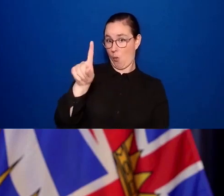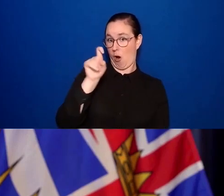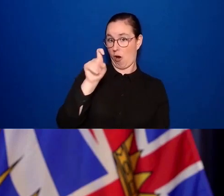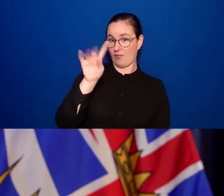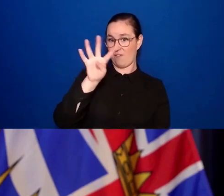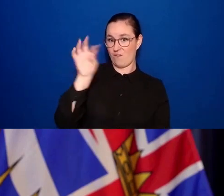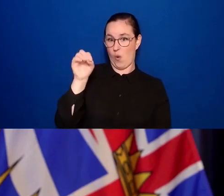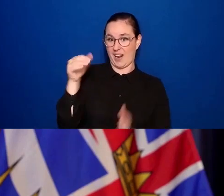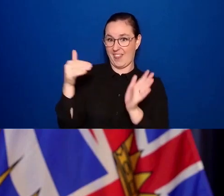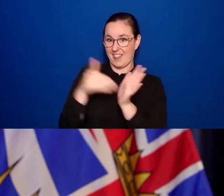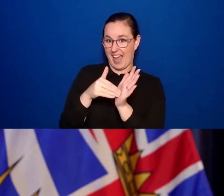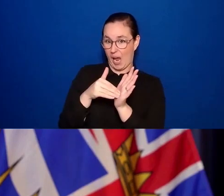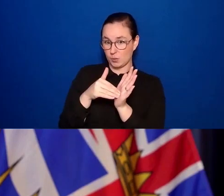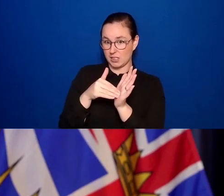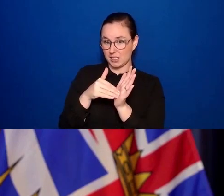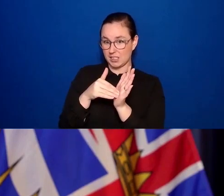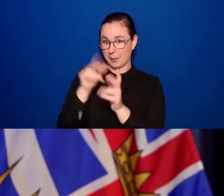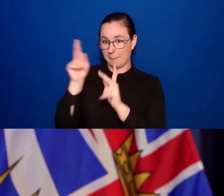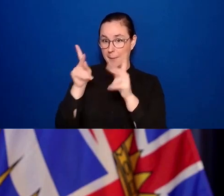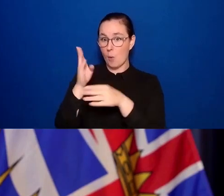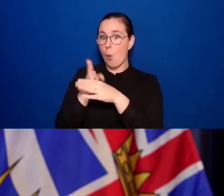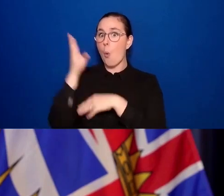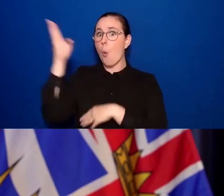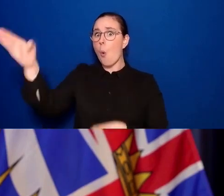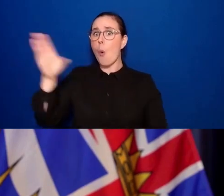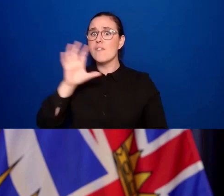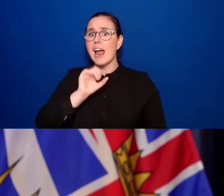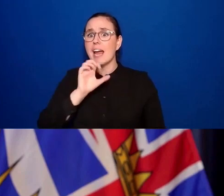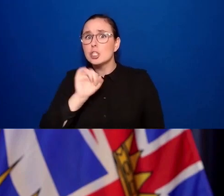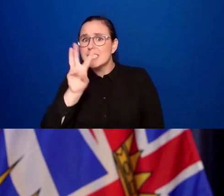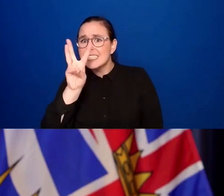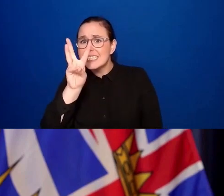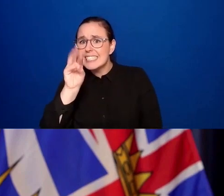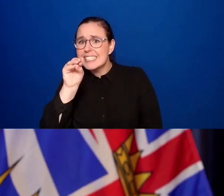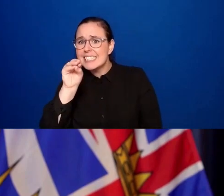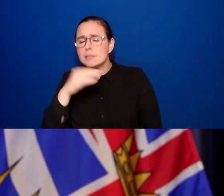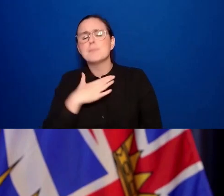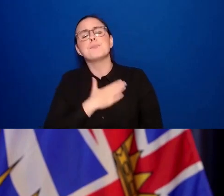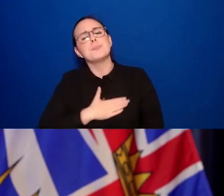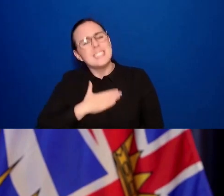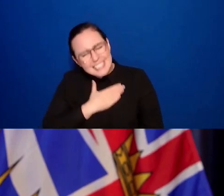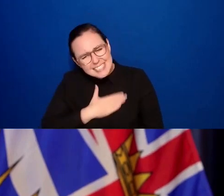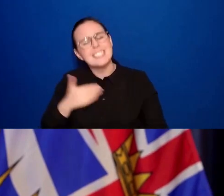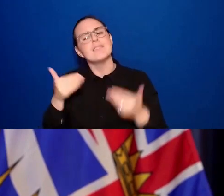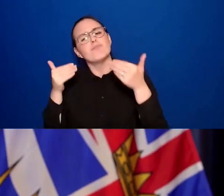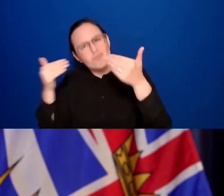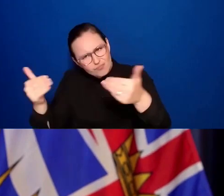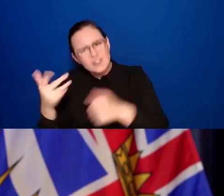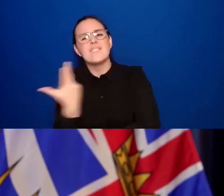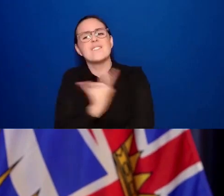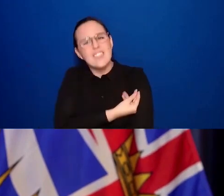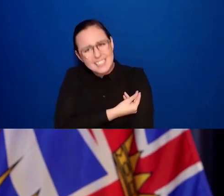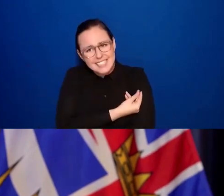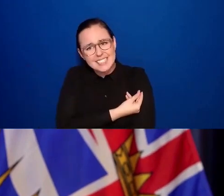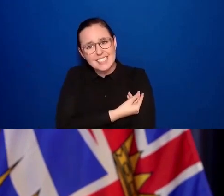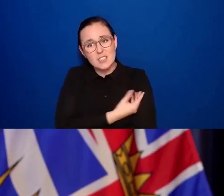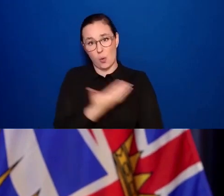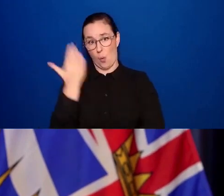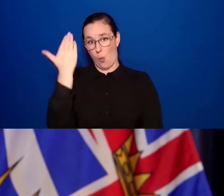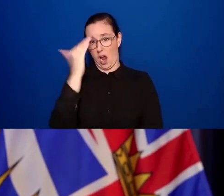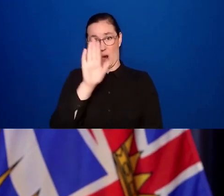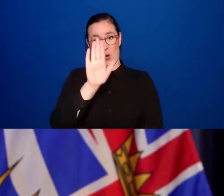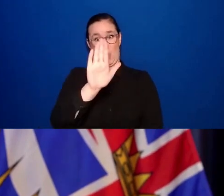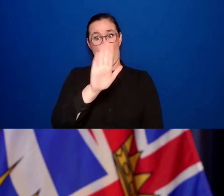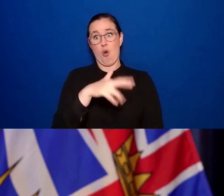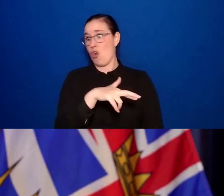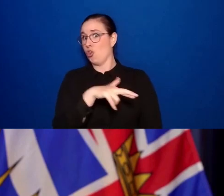vaccinated, this is an important time as well because your level of risk should drive you to make that decision. The